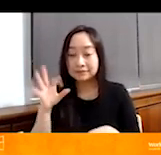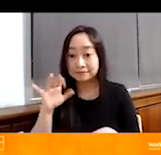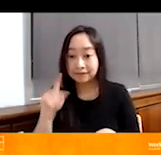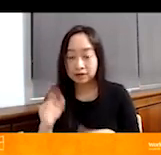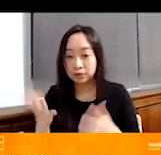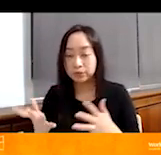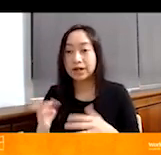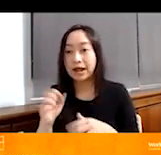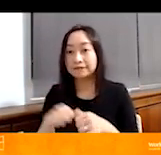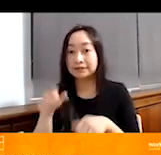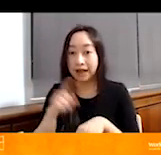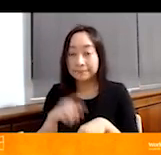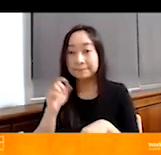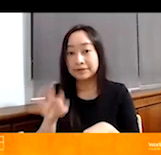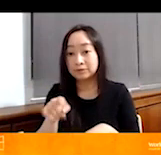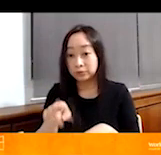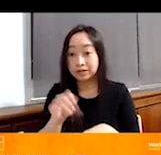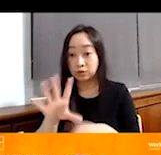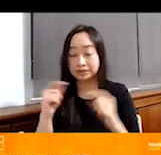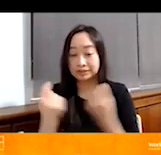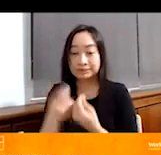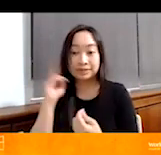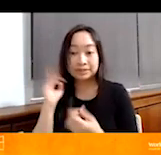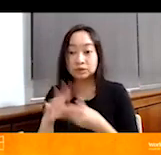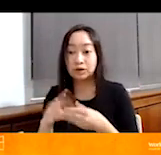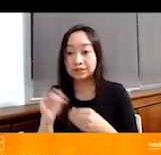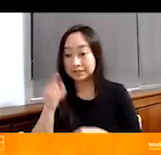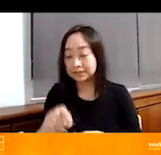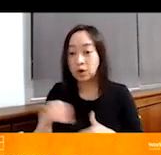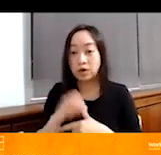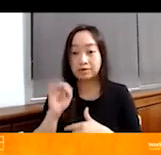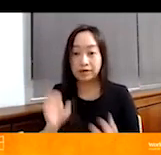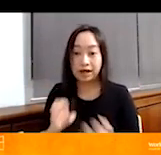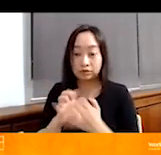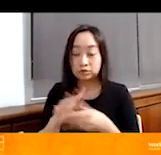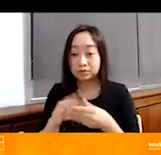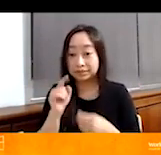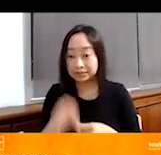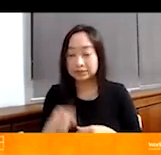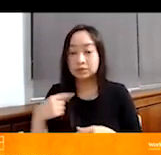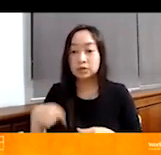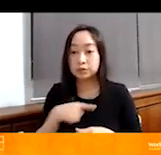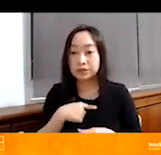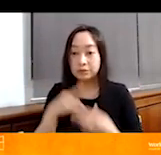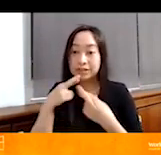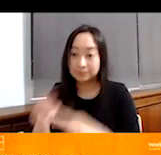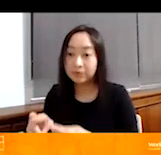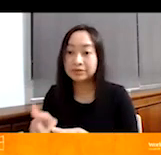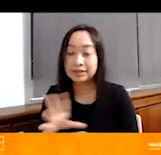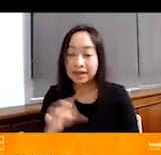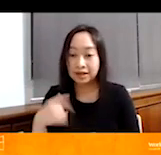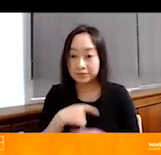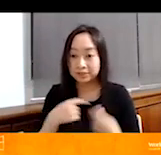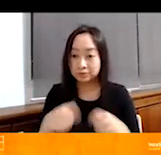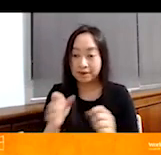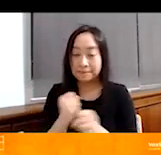know, every time when, uh, you and your team hear about stories like that, or when you encounter a story like that, we do respond and we, we, we